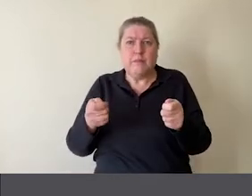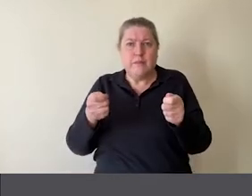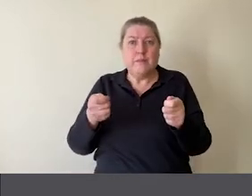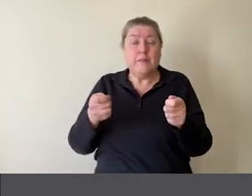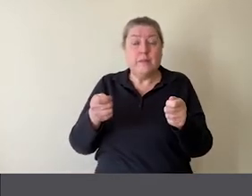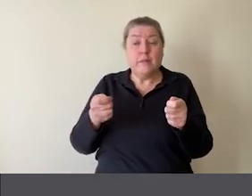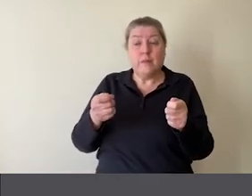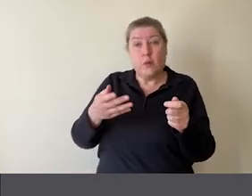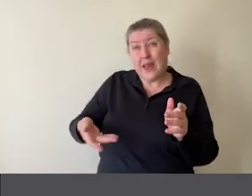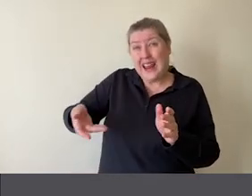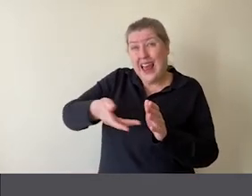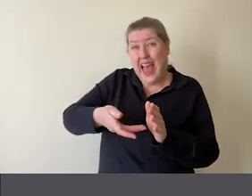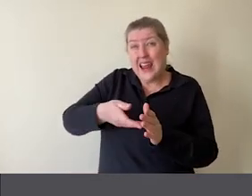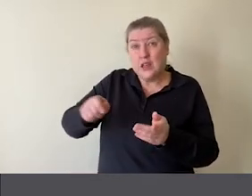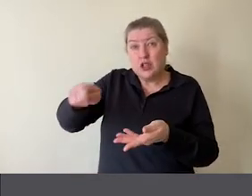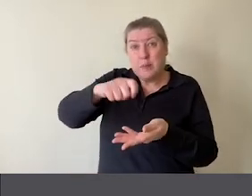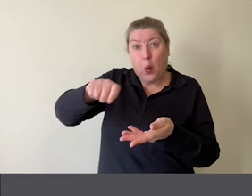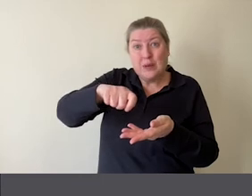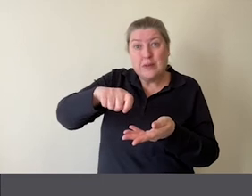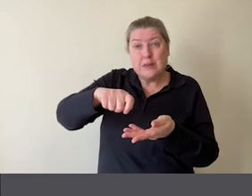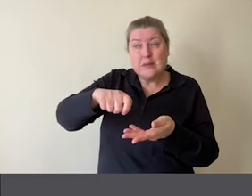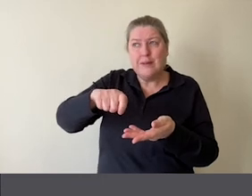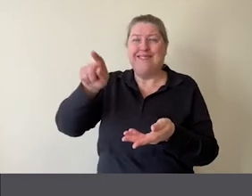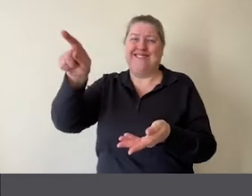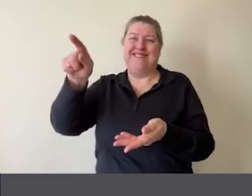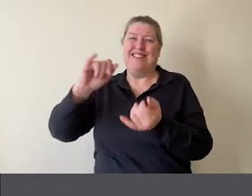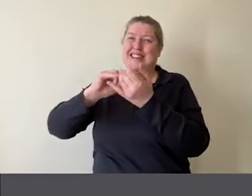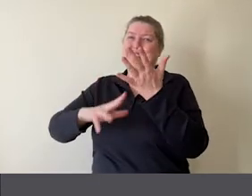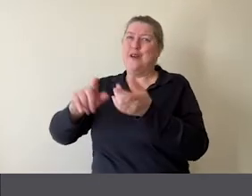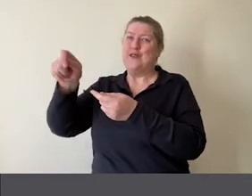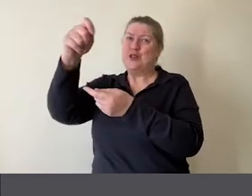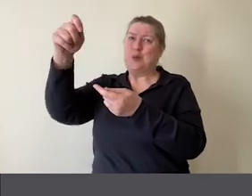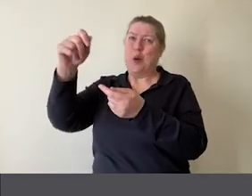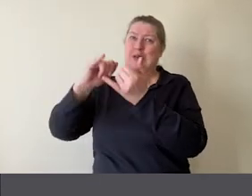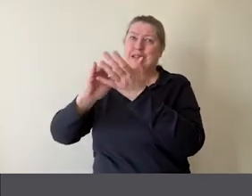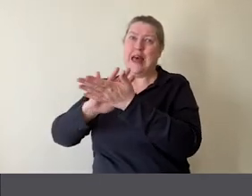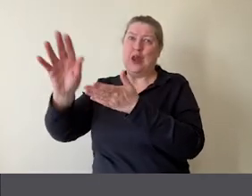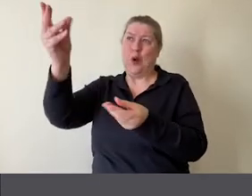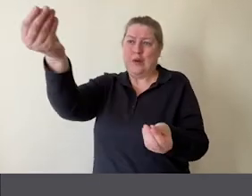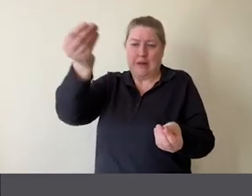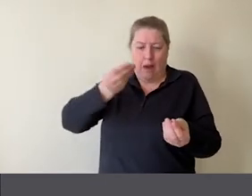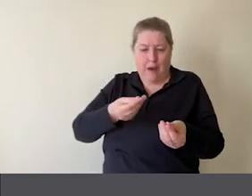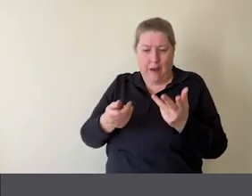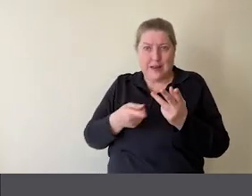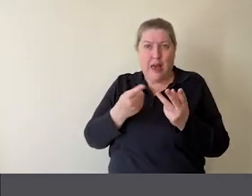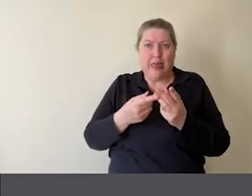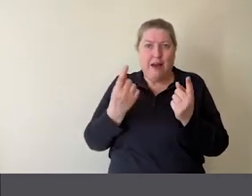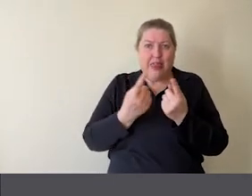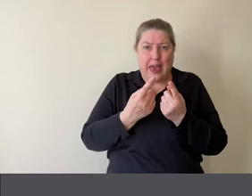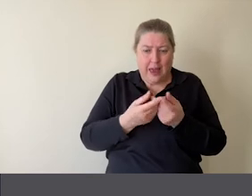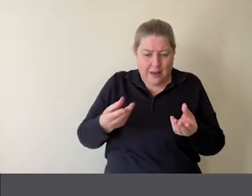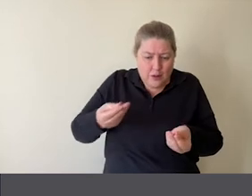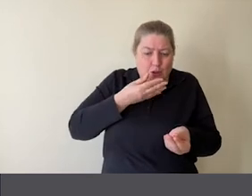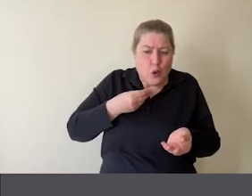We can then add in some spoons. There were silver spoons at Sutton Hoo, so here's another object being used with the bowl.